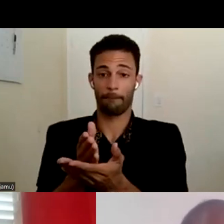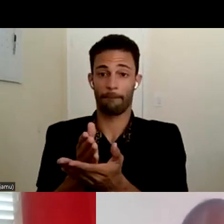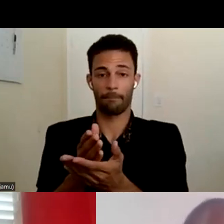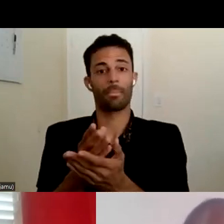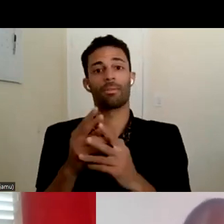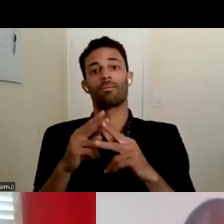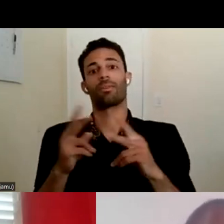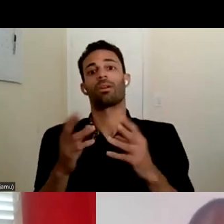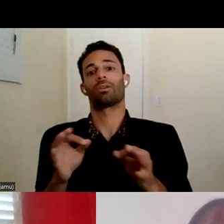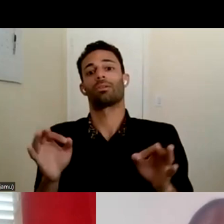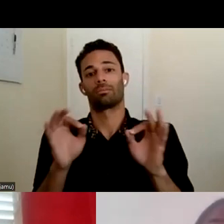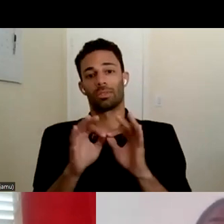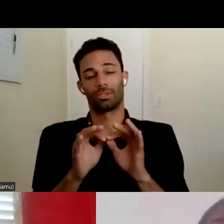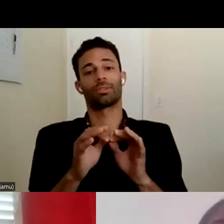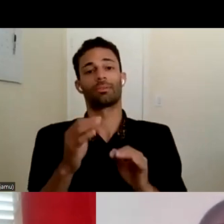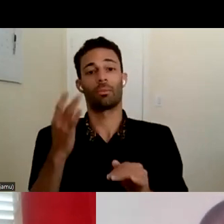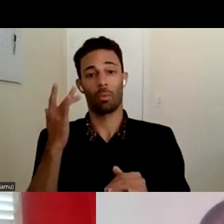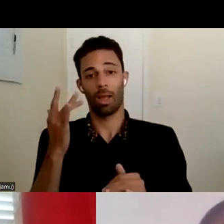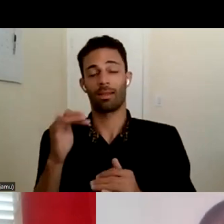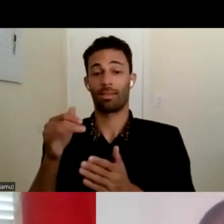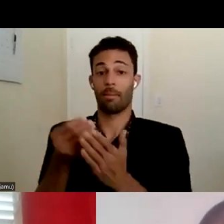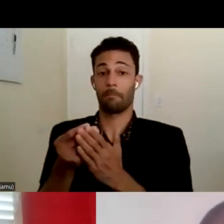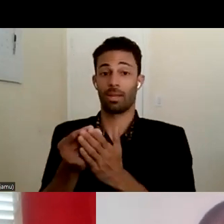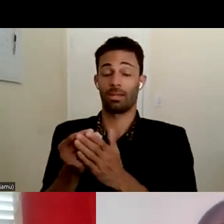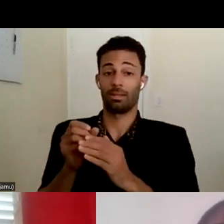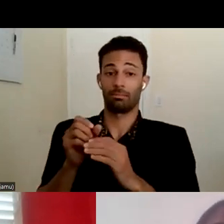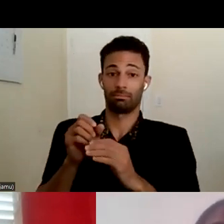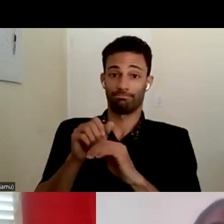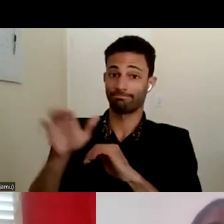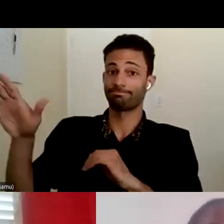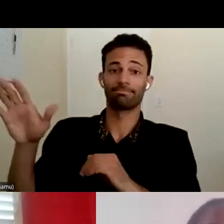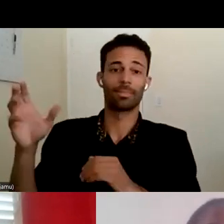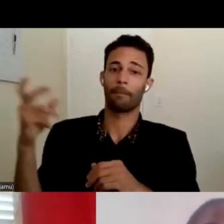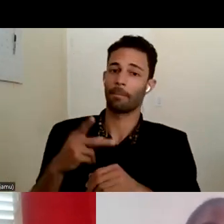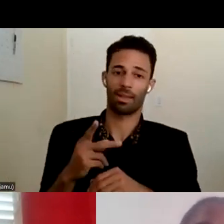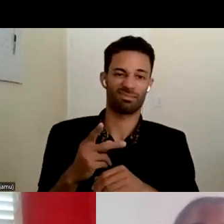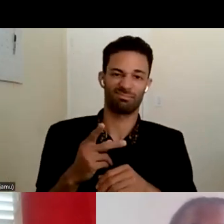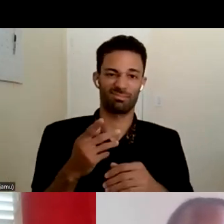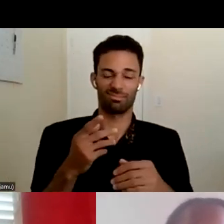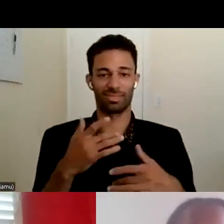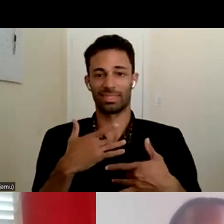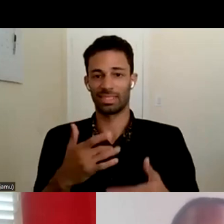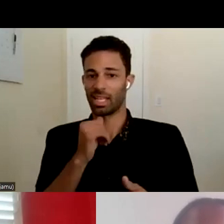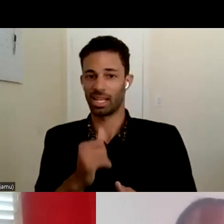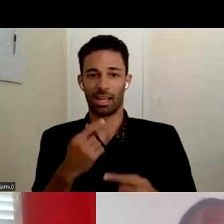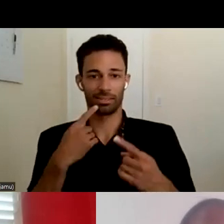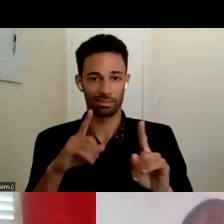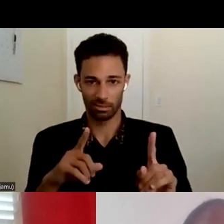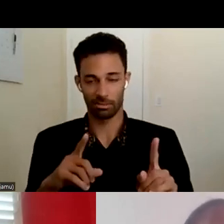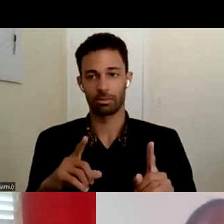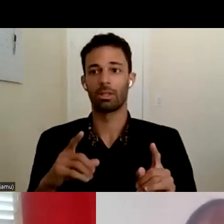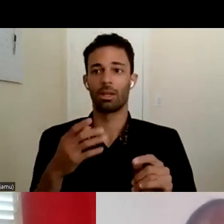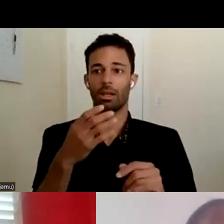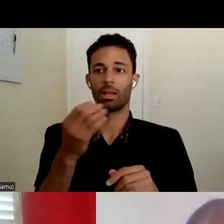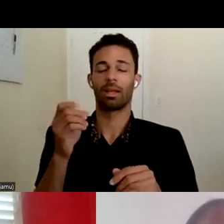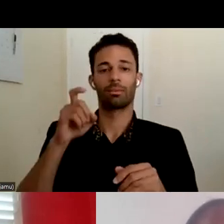very unlikely that we are going to be able to recoup the money and figuring out how to move forward knowing that he's